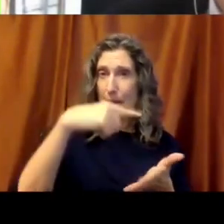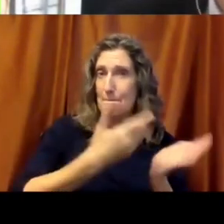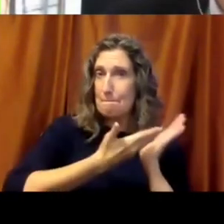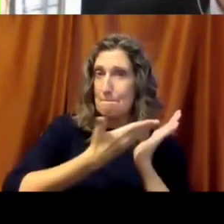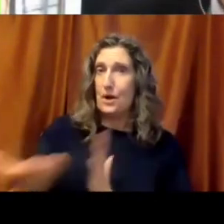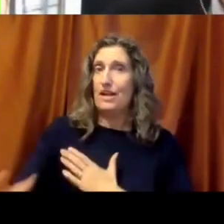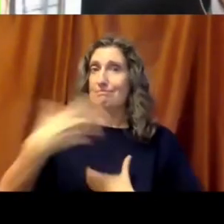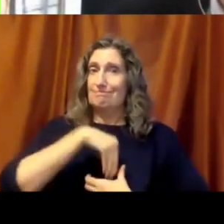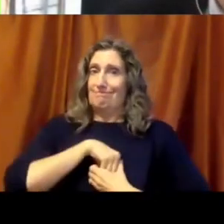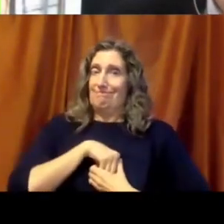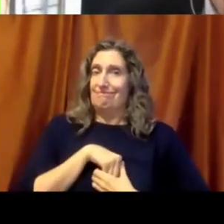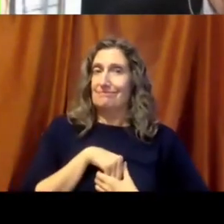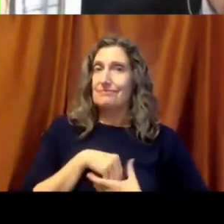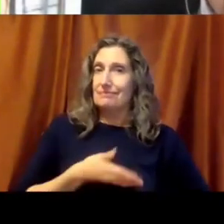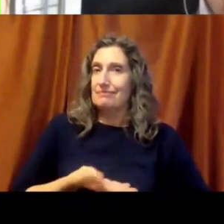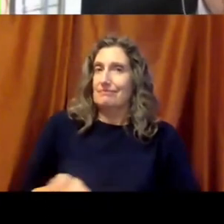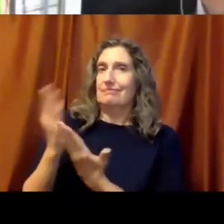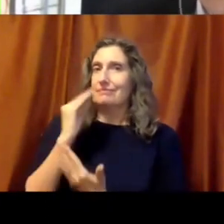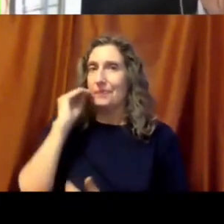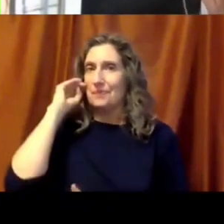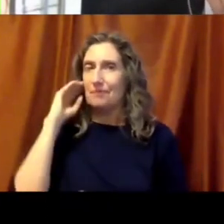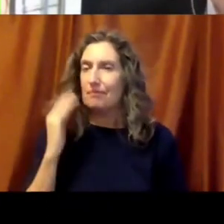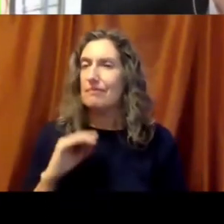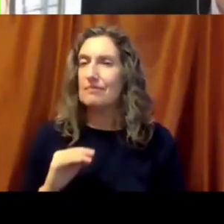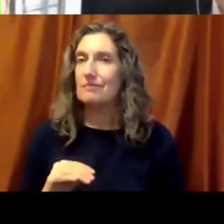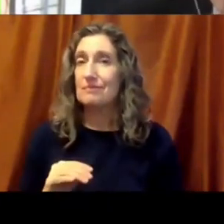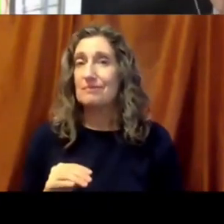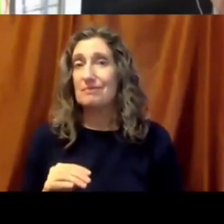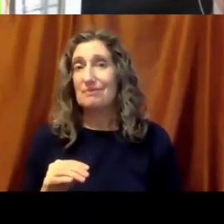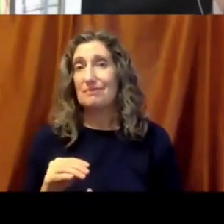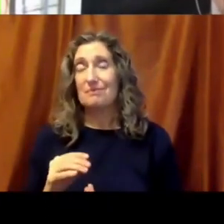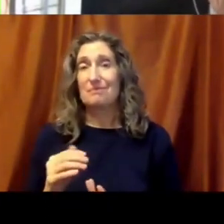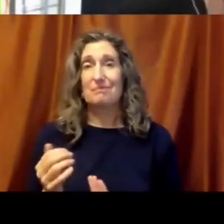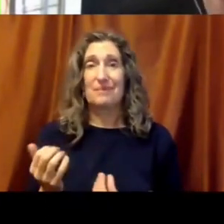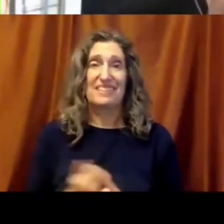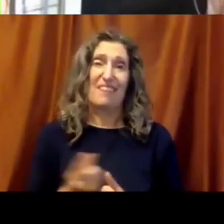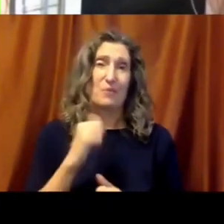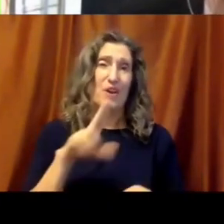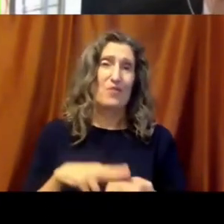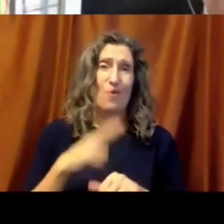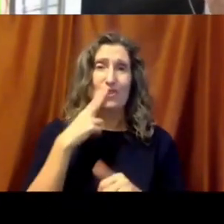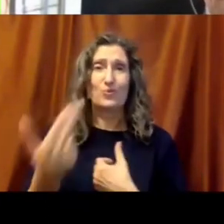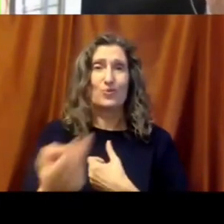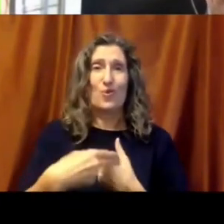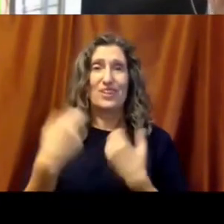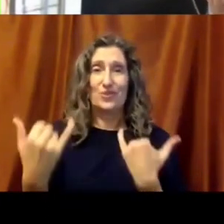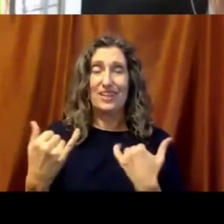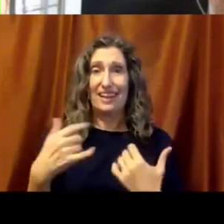into their hearts, into their lives, into their work, because everyone who signed up for today